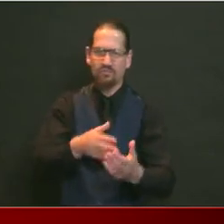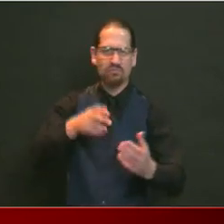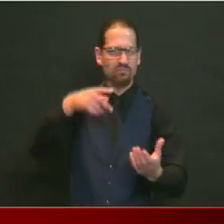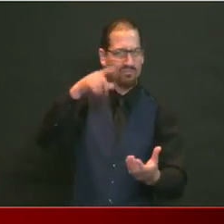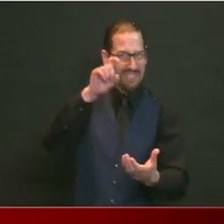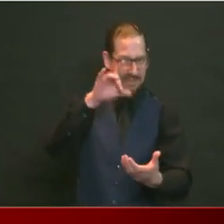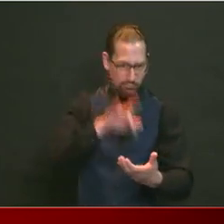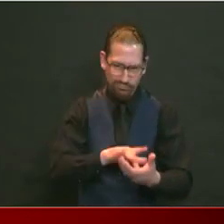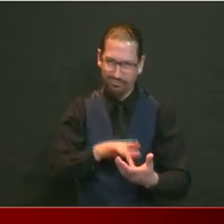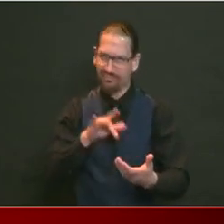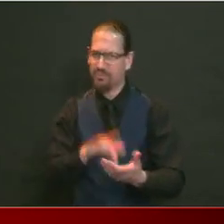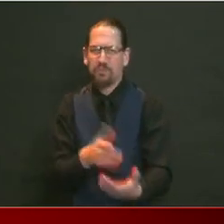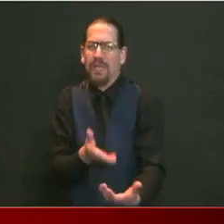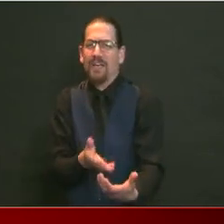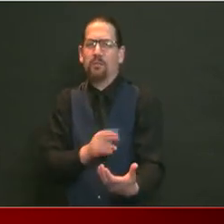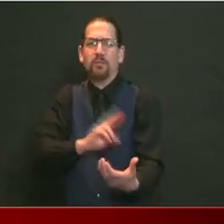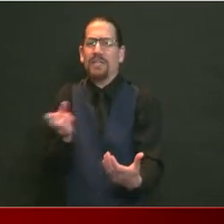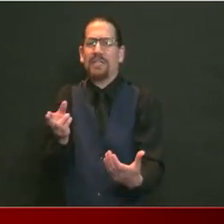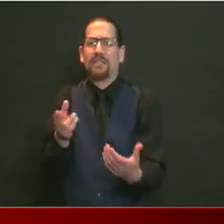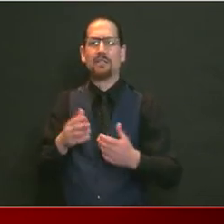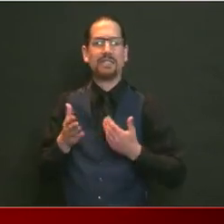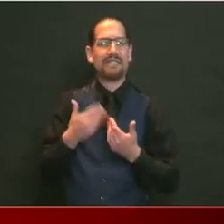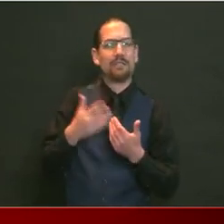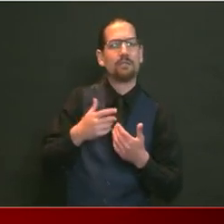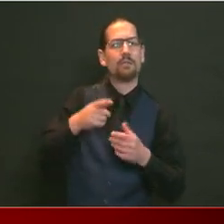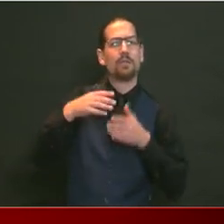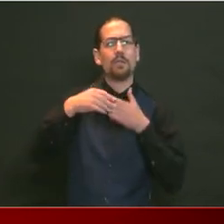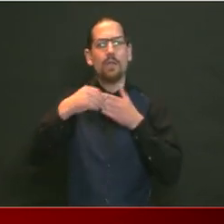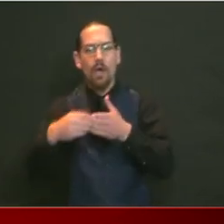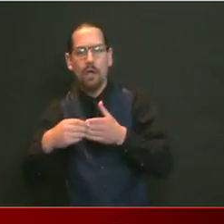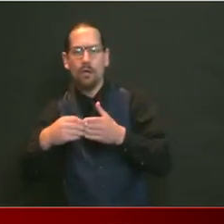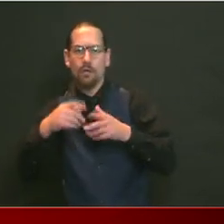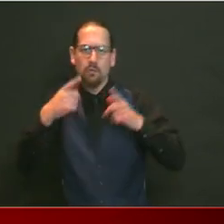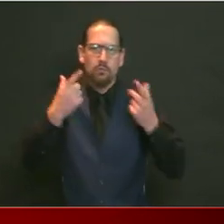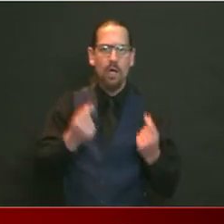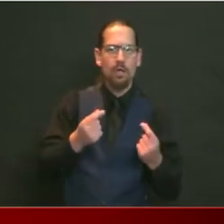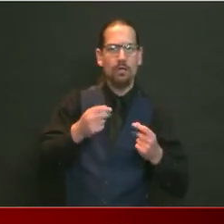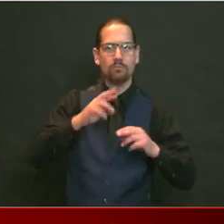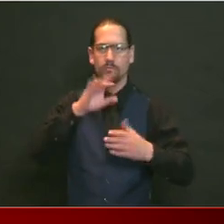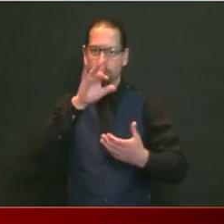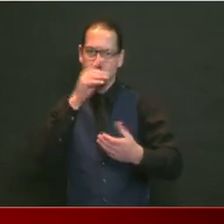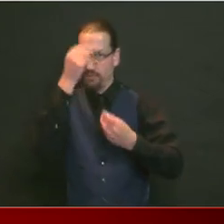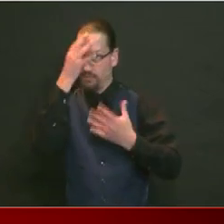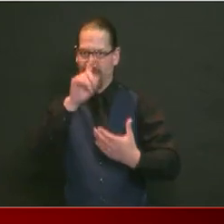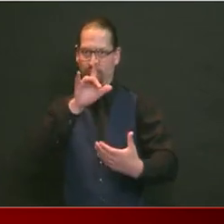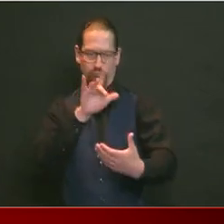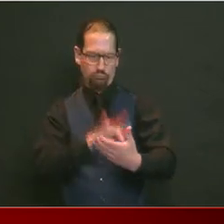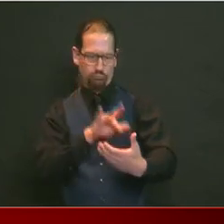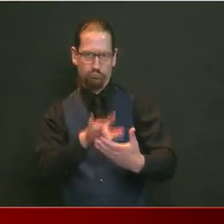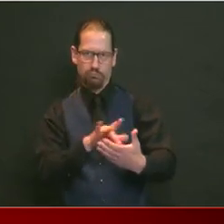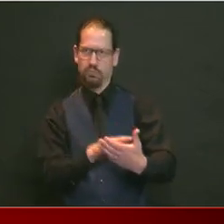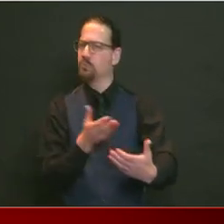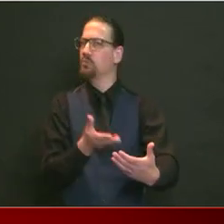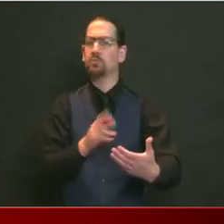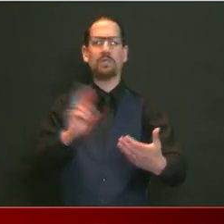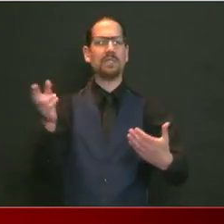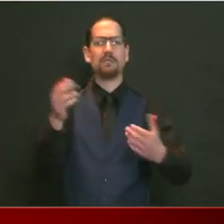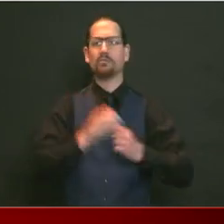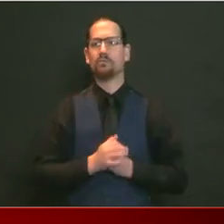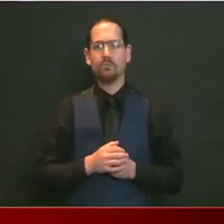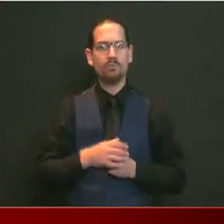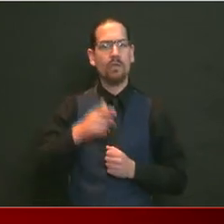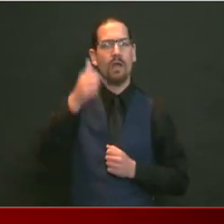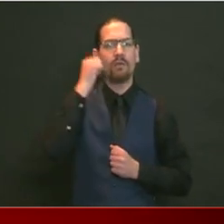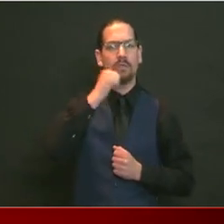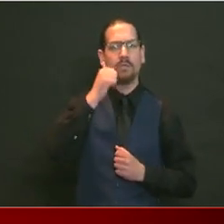you to make the choice as you need to. As I was asked yesterday if the app allows the Department of Health or